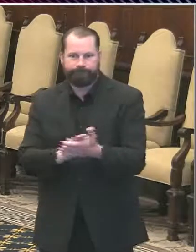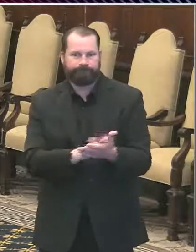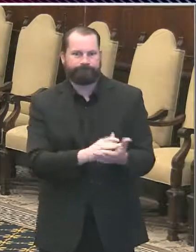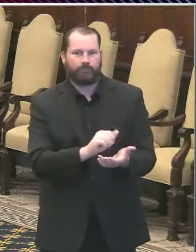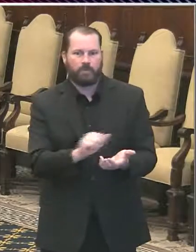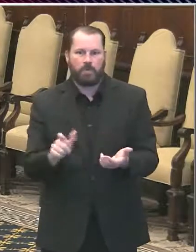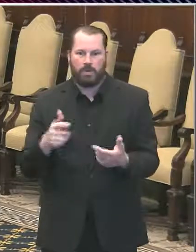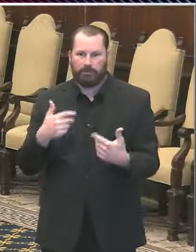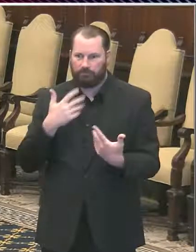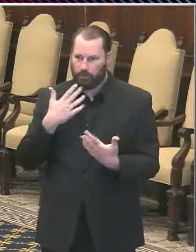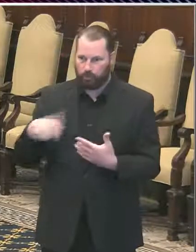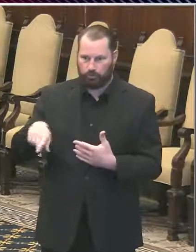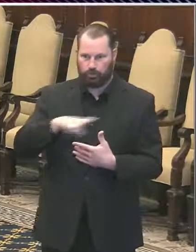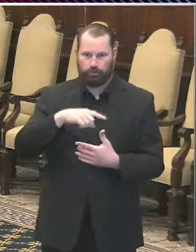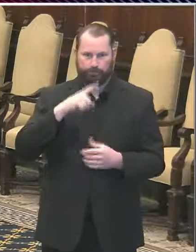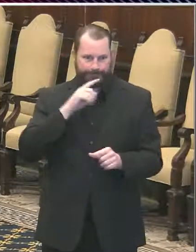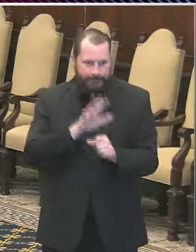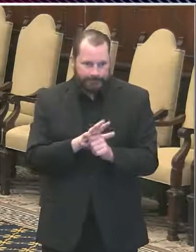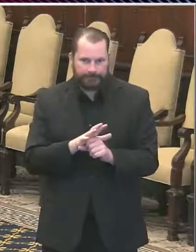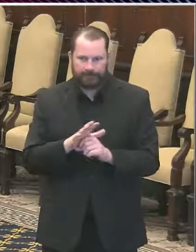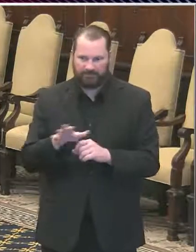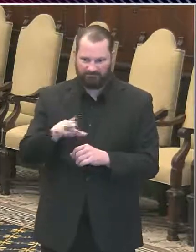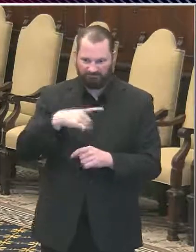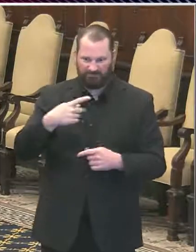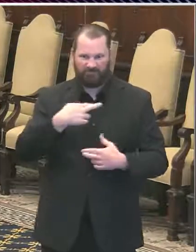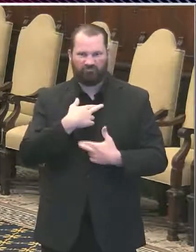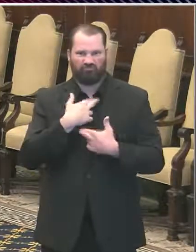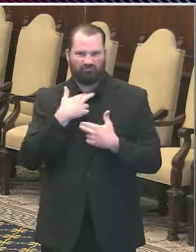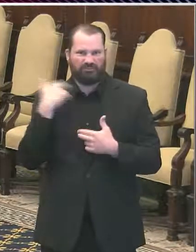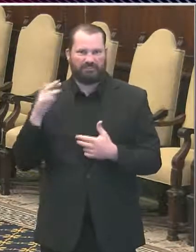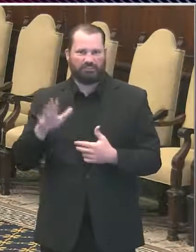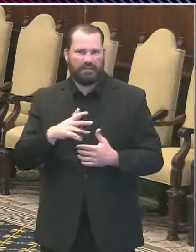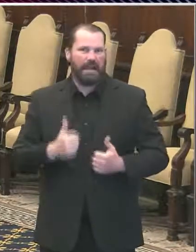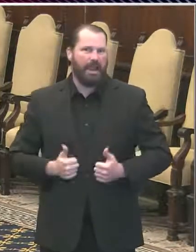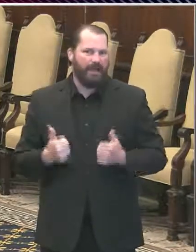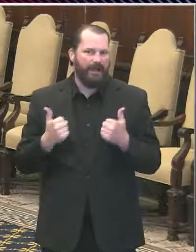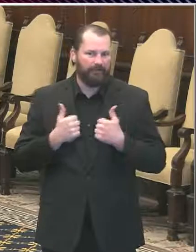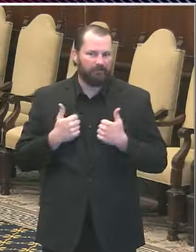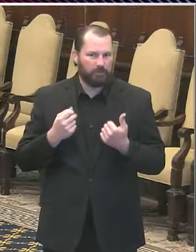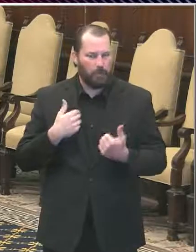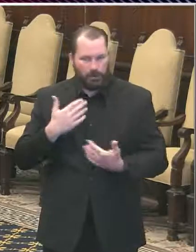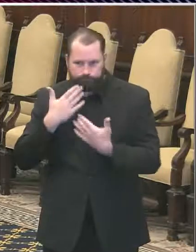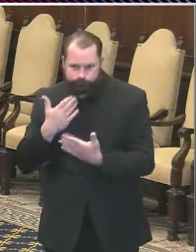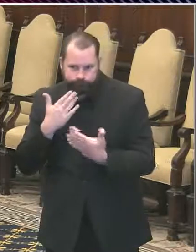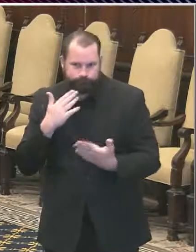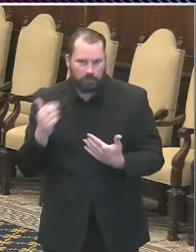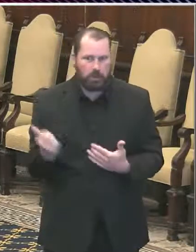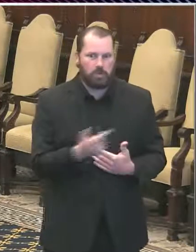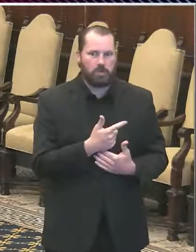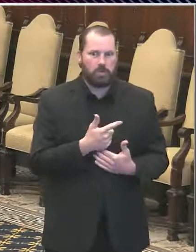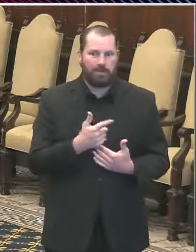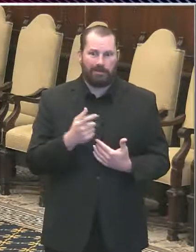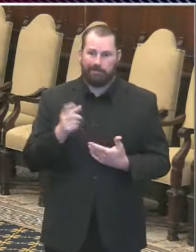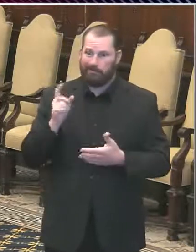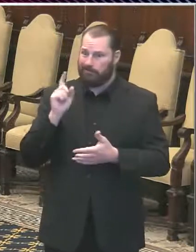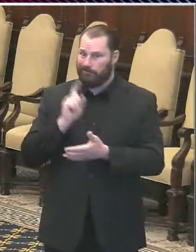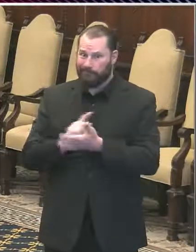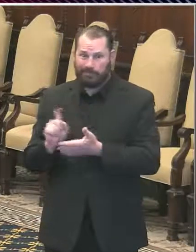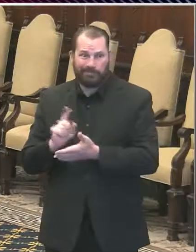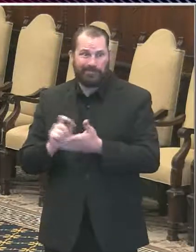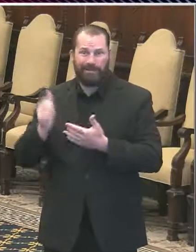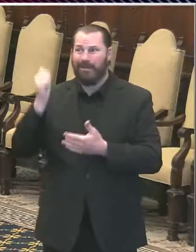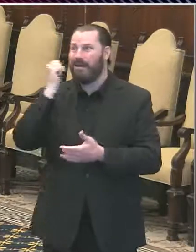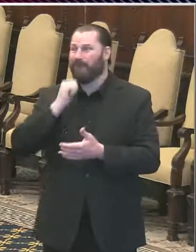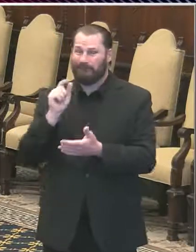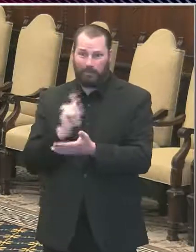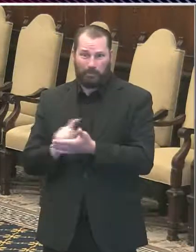in this difficult time deserves recognition and our thanks. So this week and every week, when you see a PFD ambulance or engine or ladder, stop